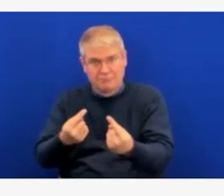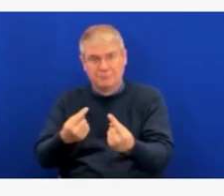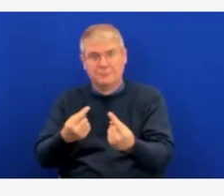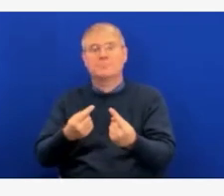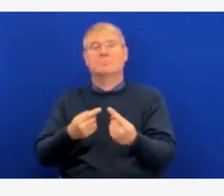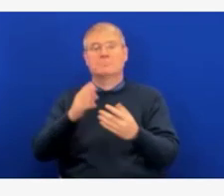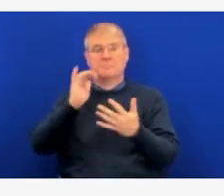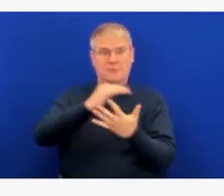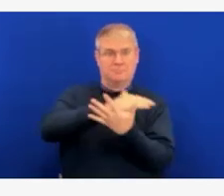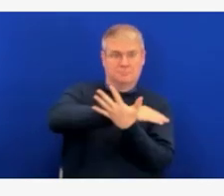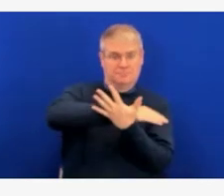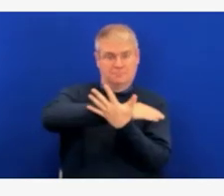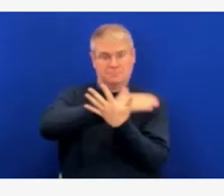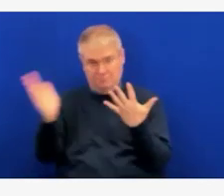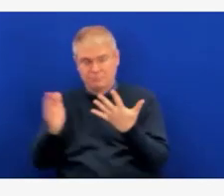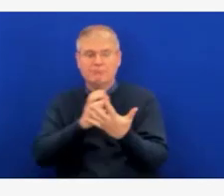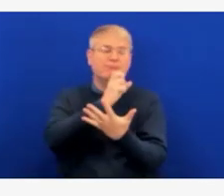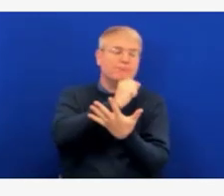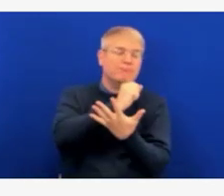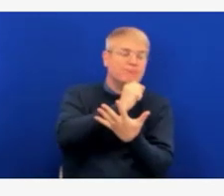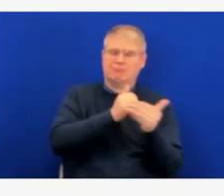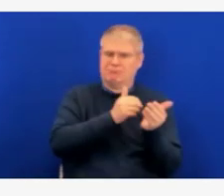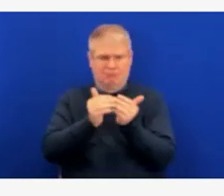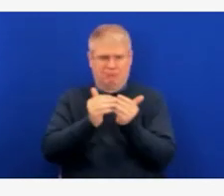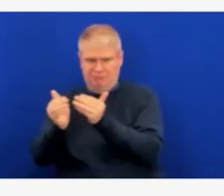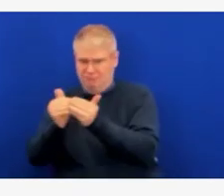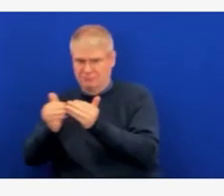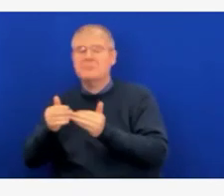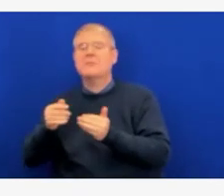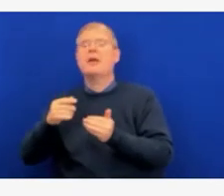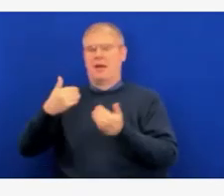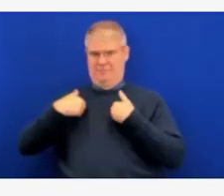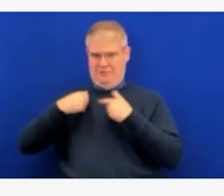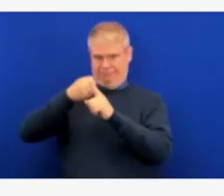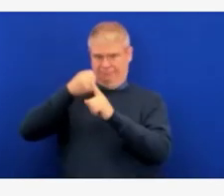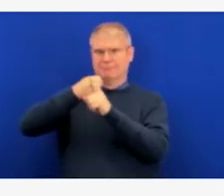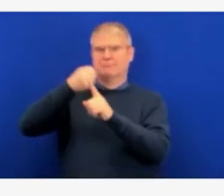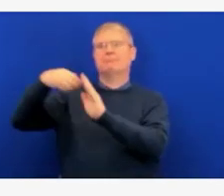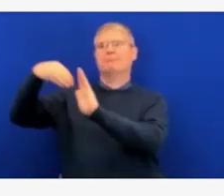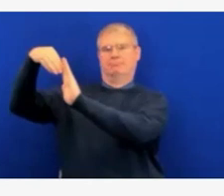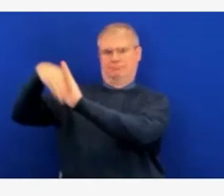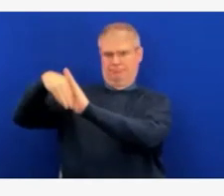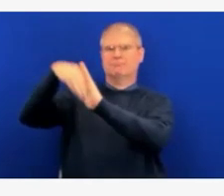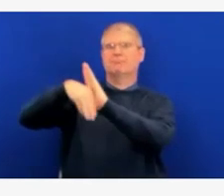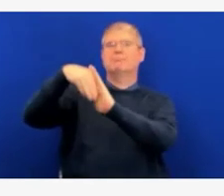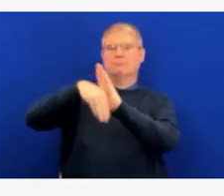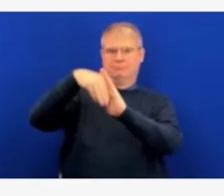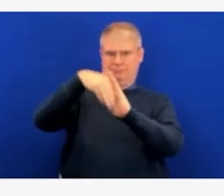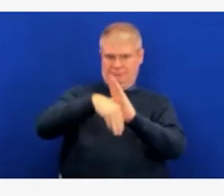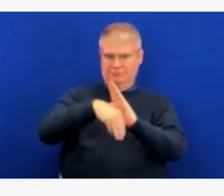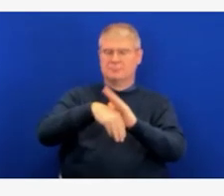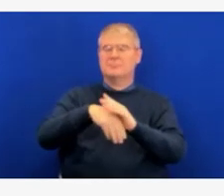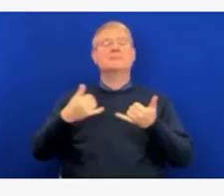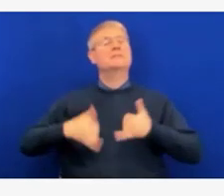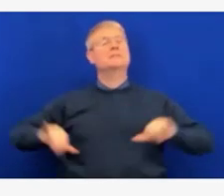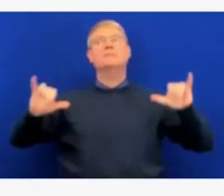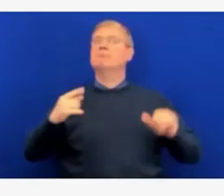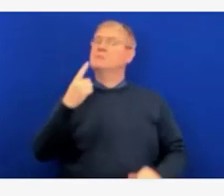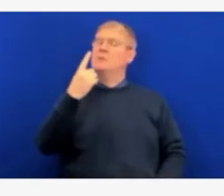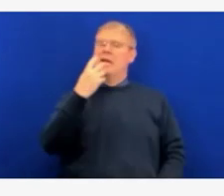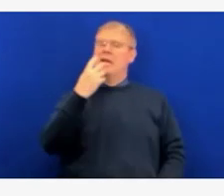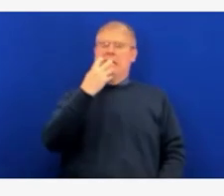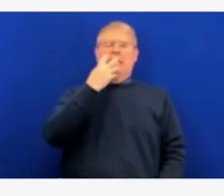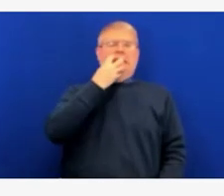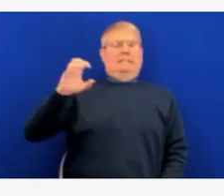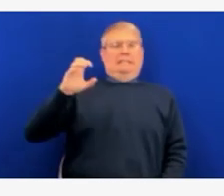the state, but cases continue to be at higher levels than they were in the summer and into early August. Additionally, while there appears to